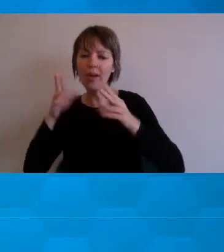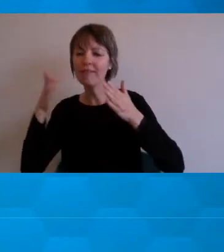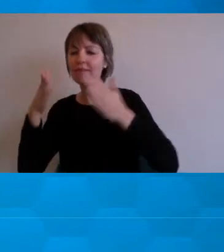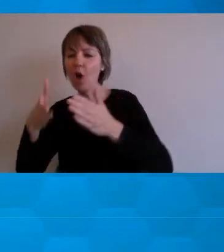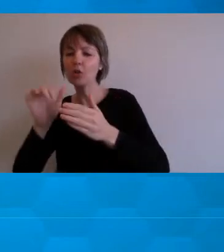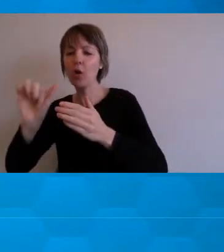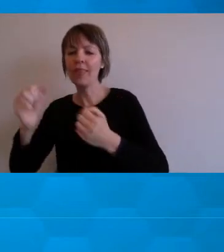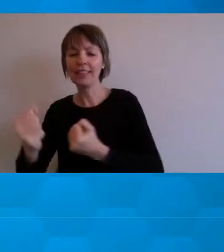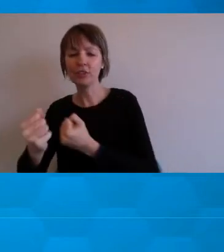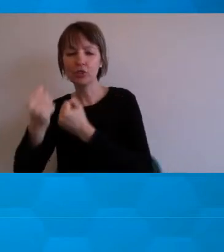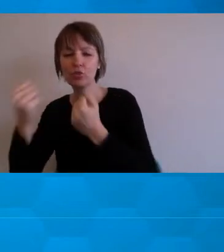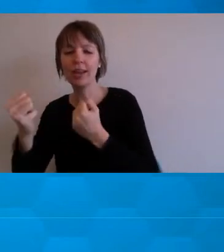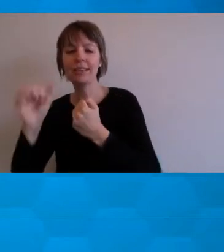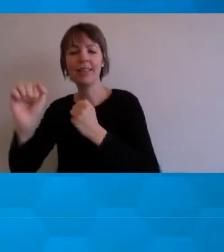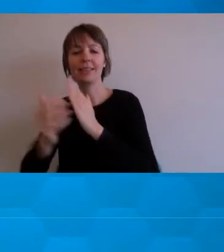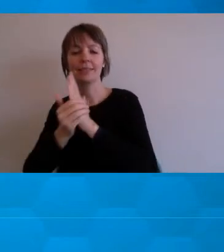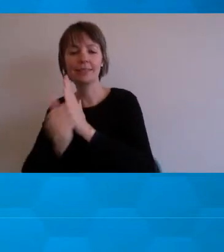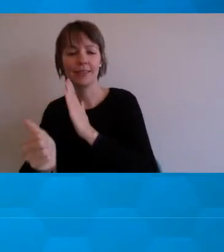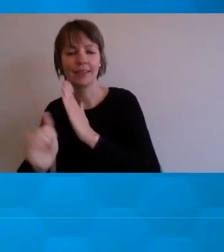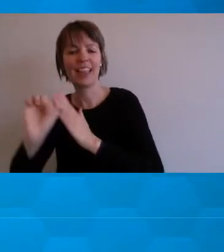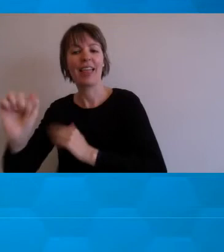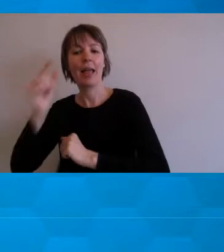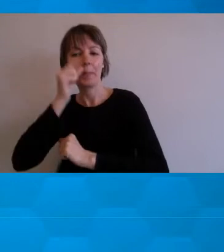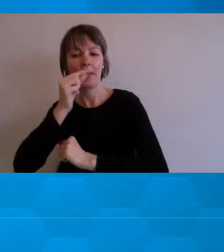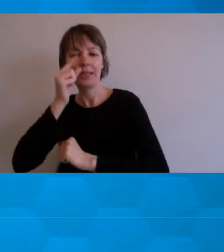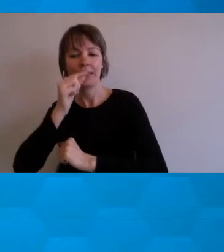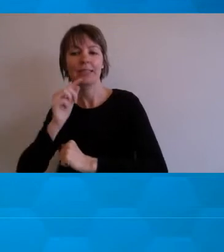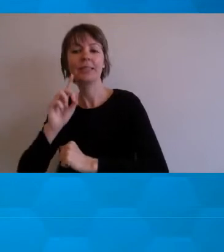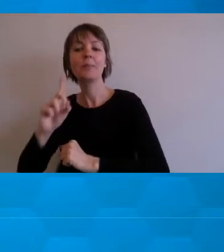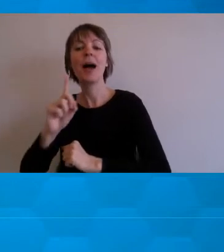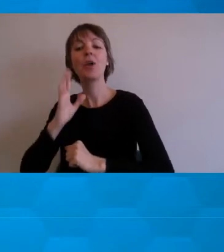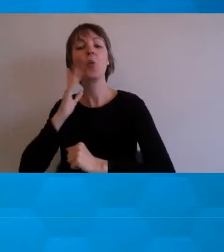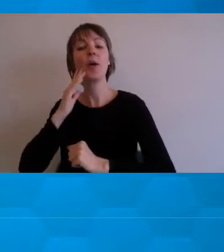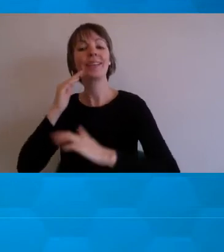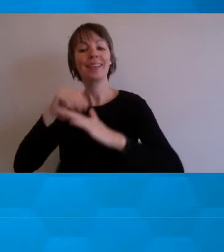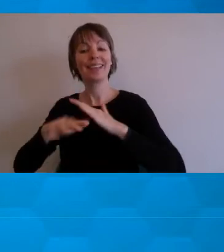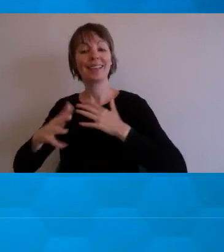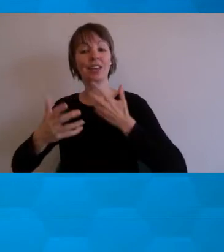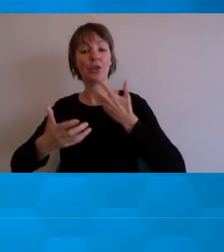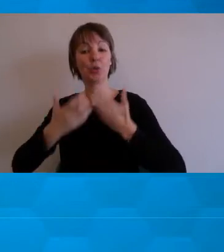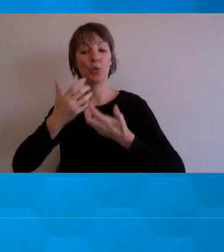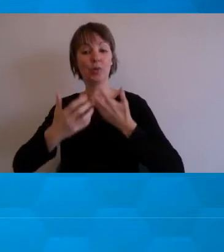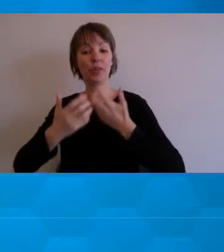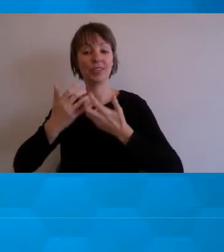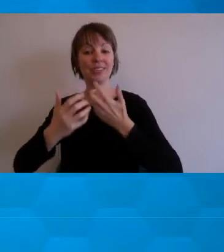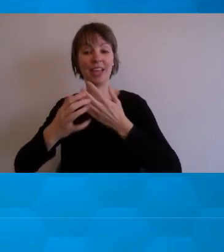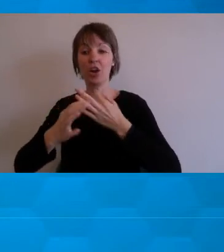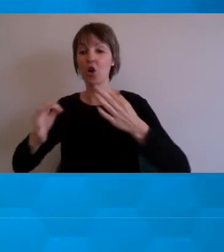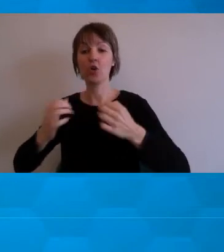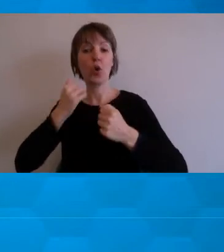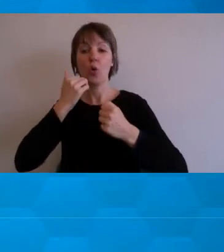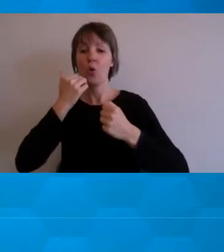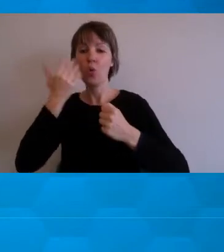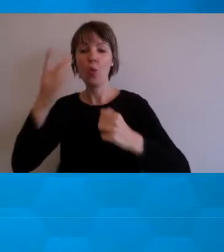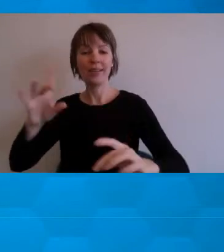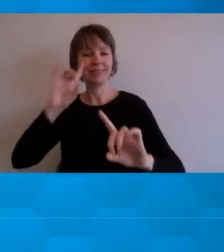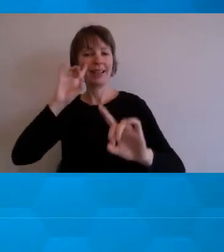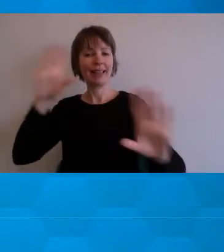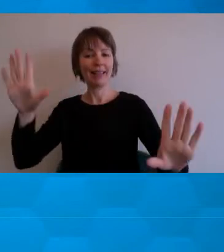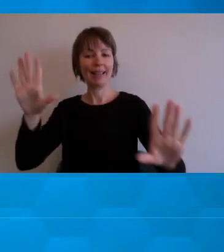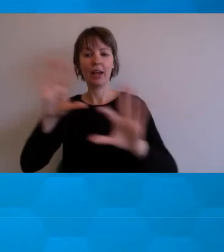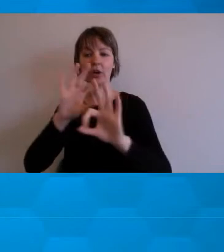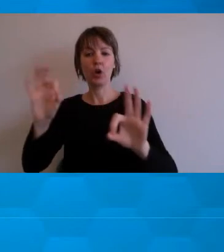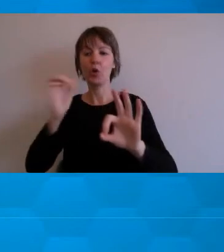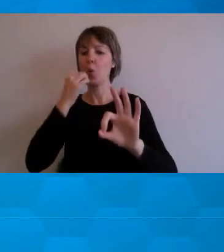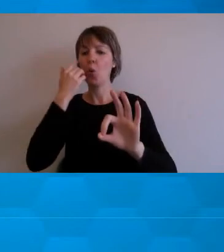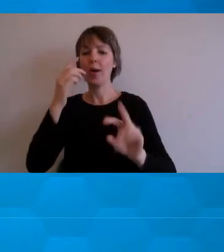and very often when they're at university level, it's not always evident. It's not always visible that some of